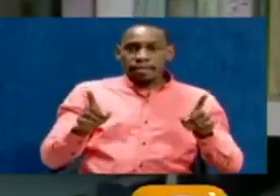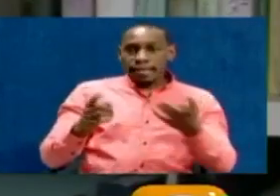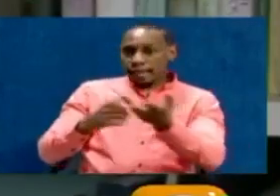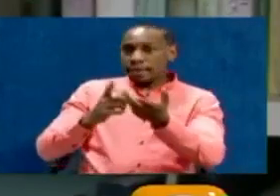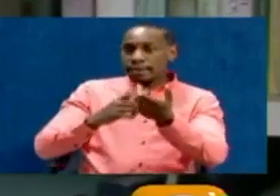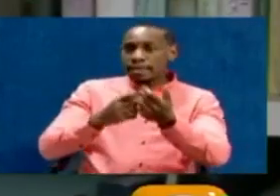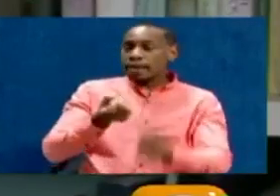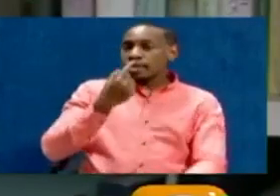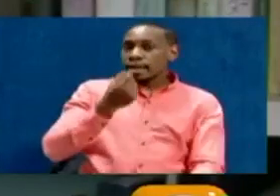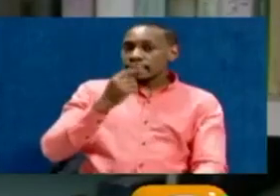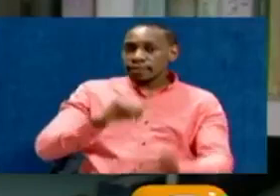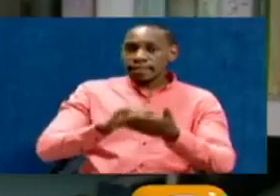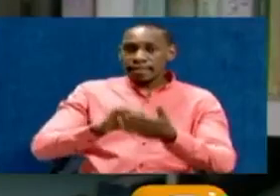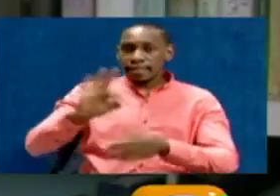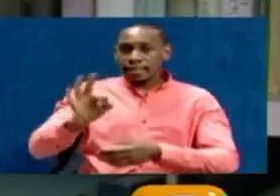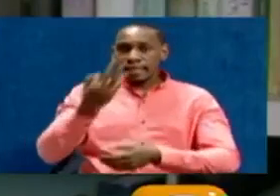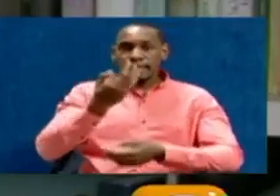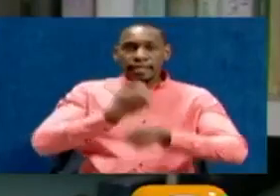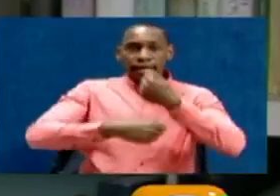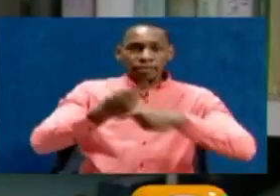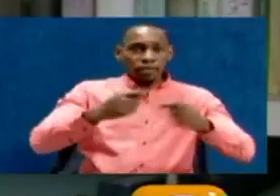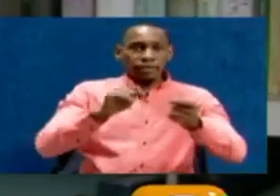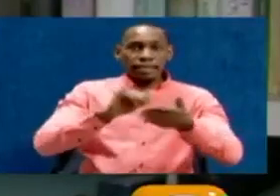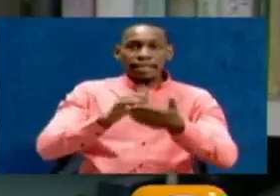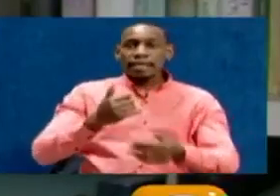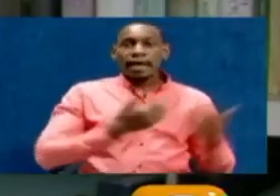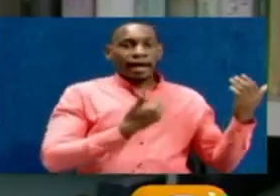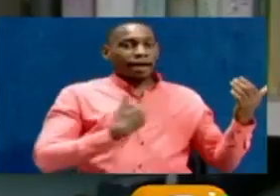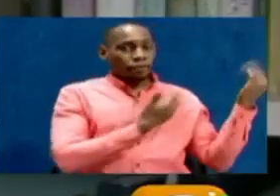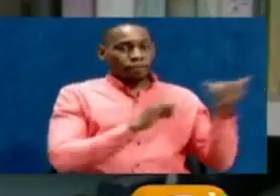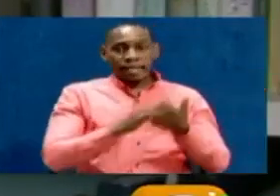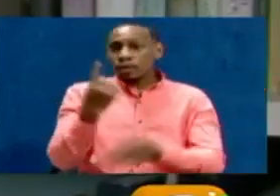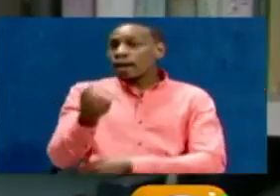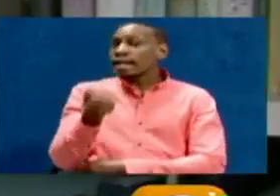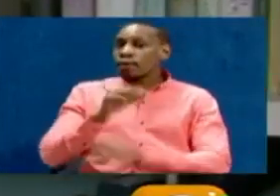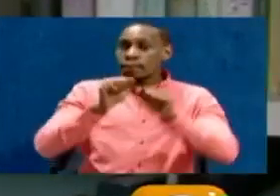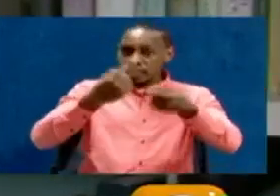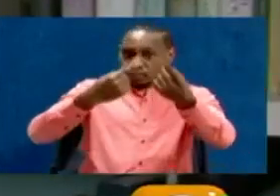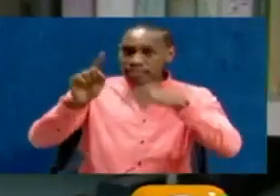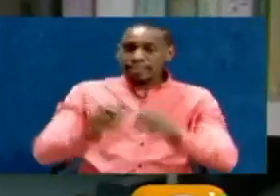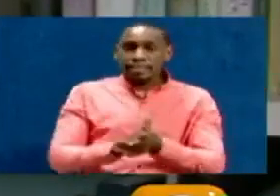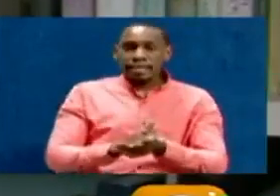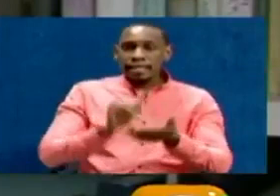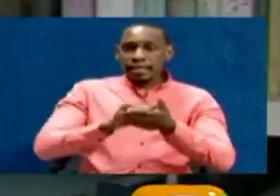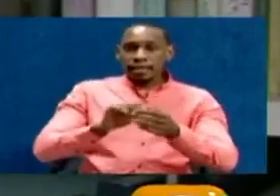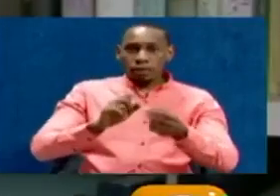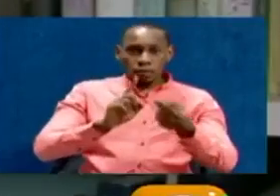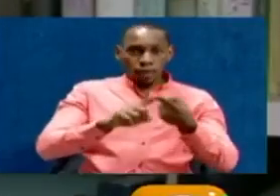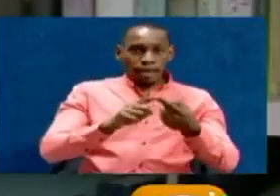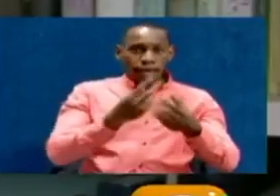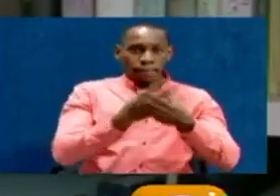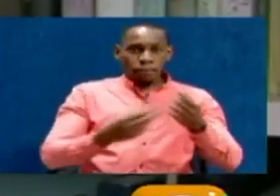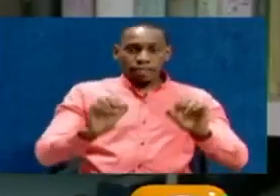number of vaccines that are entering phase three trials gives me hope that at least one will make it through and show itself to be both safe